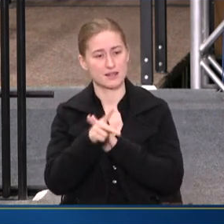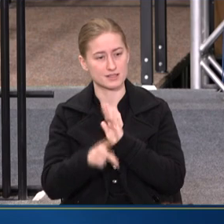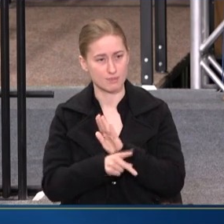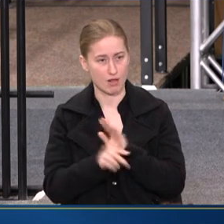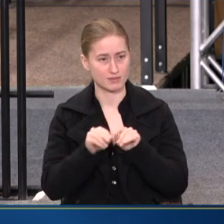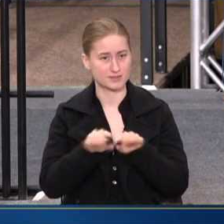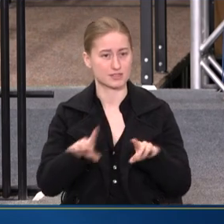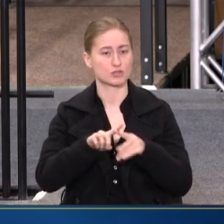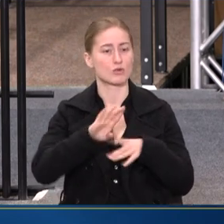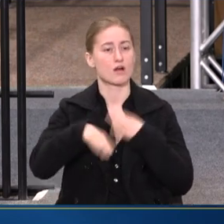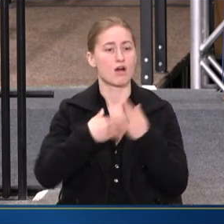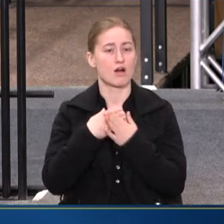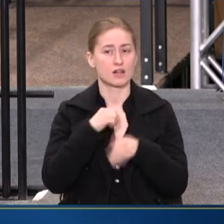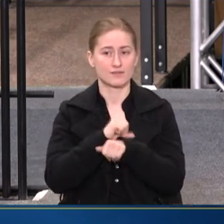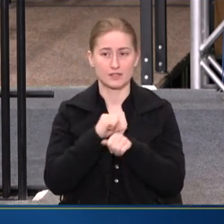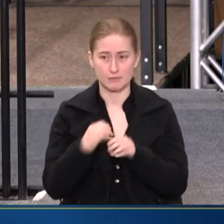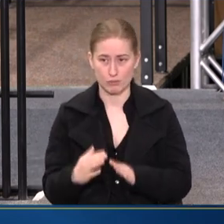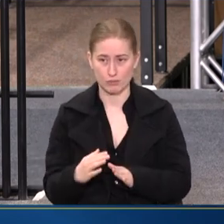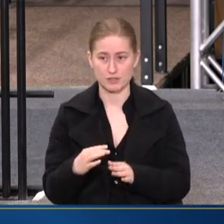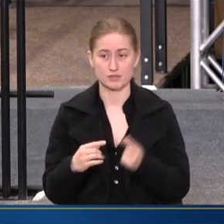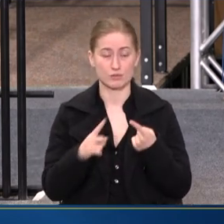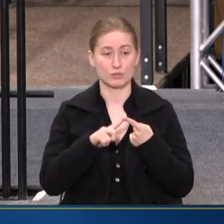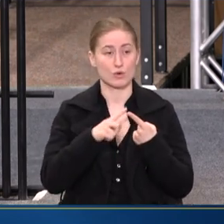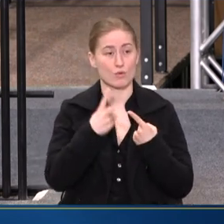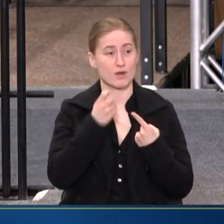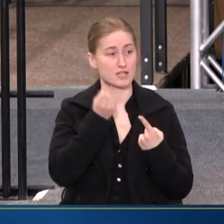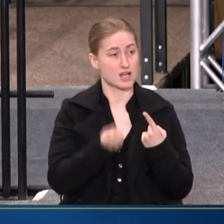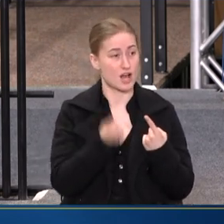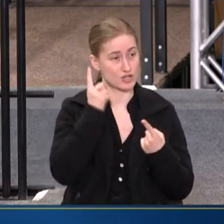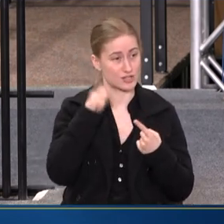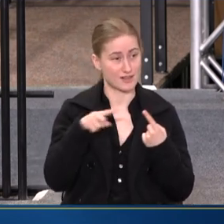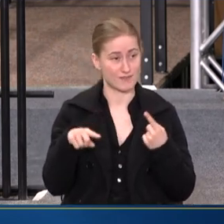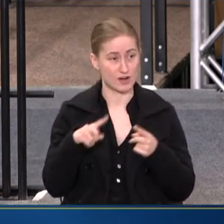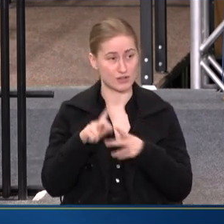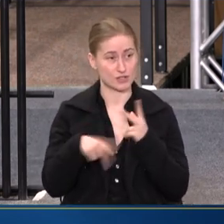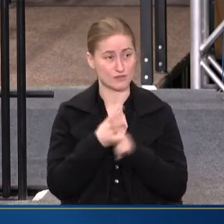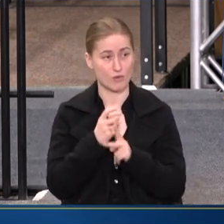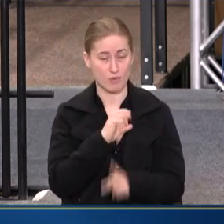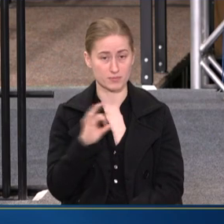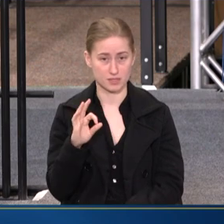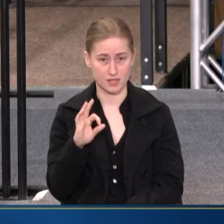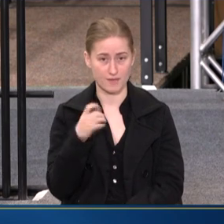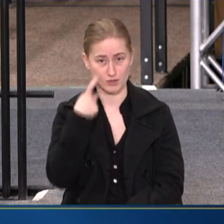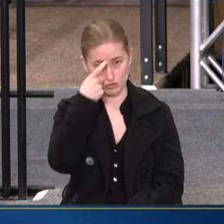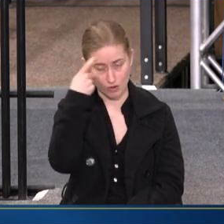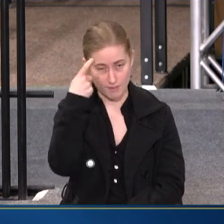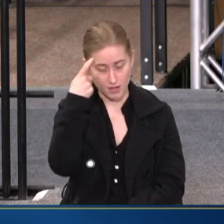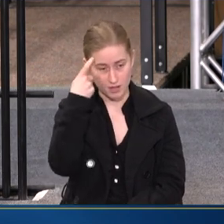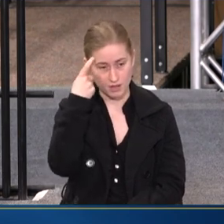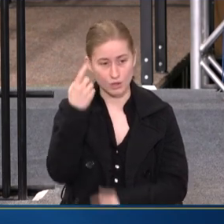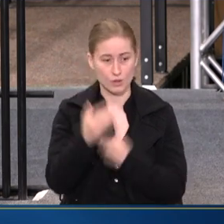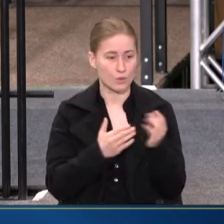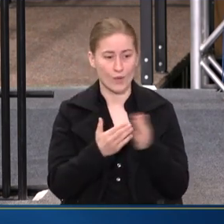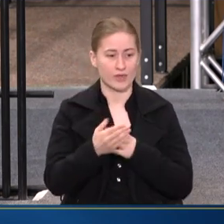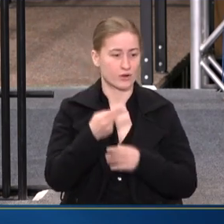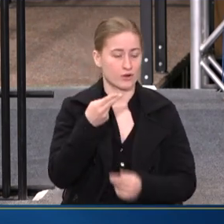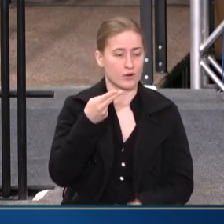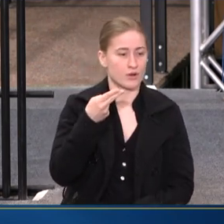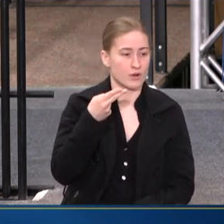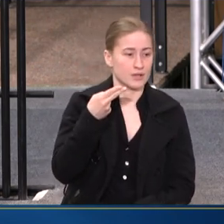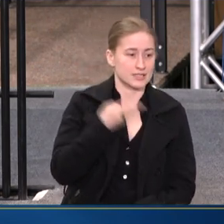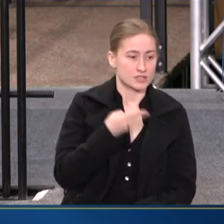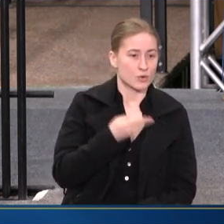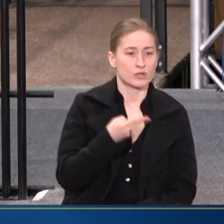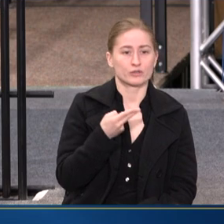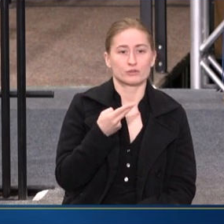TO ALL OF OUR EMPLOYEES, ONE, TO UNDERSTAND THE VARIOUS FORMS OF TRAUMA, WHETHER IT'S HISTORICAL,